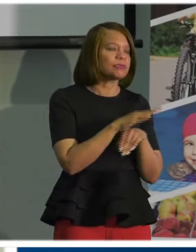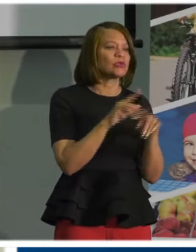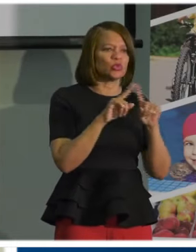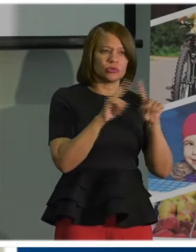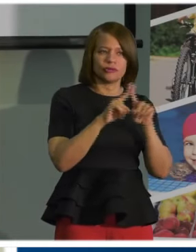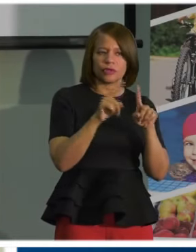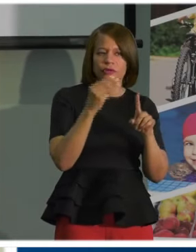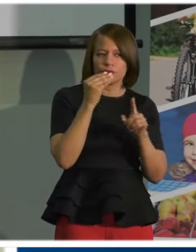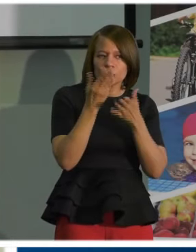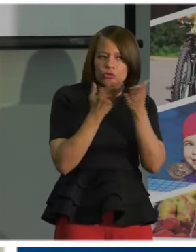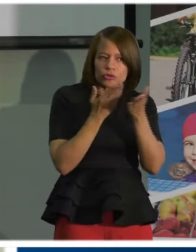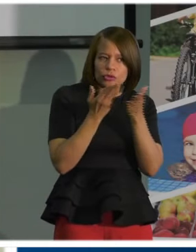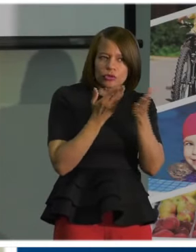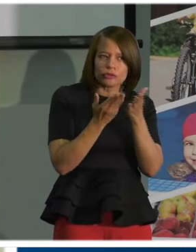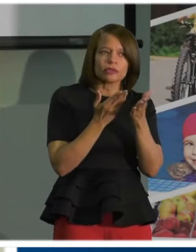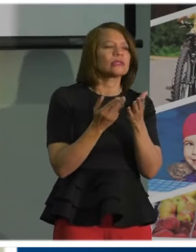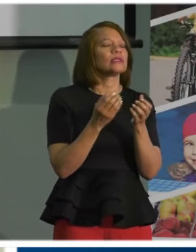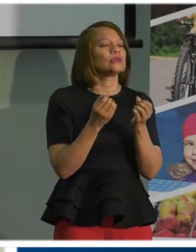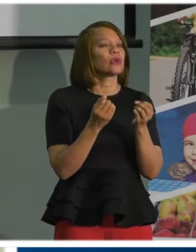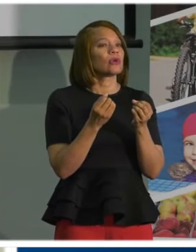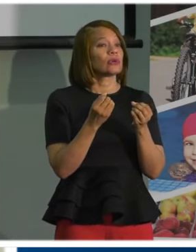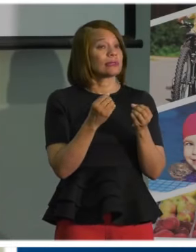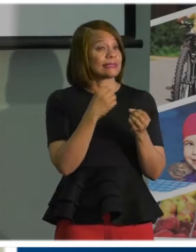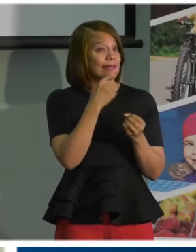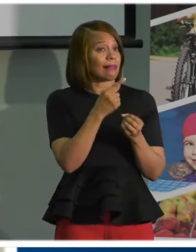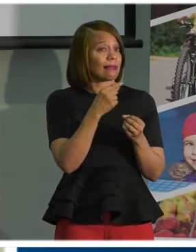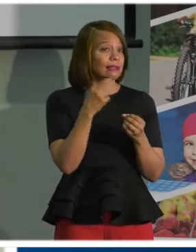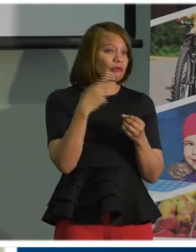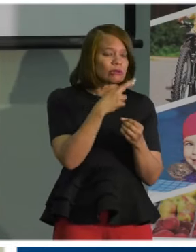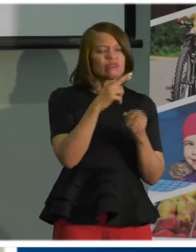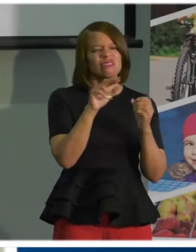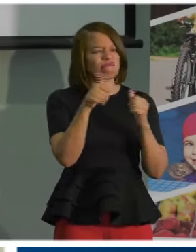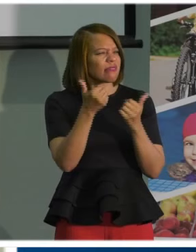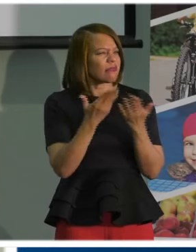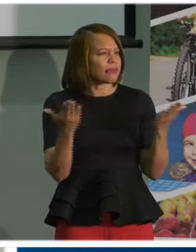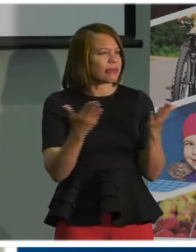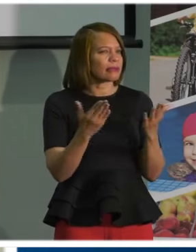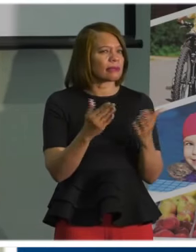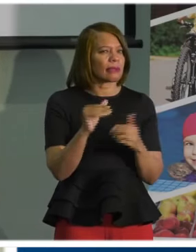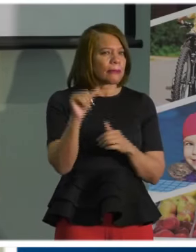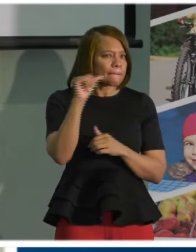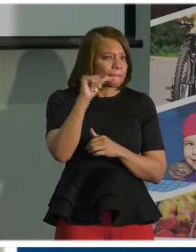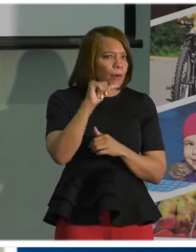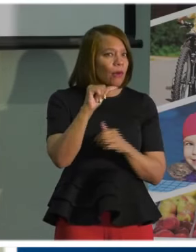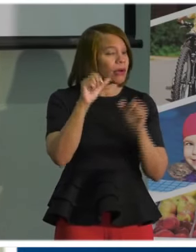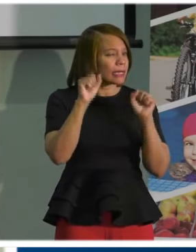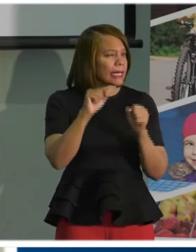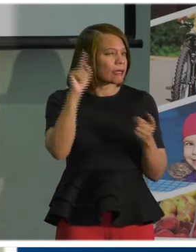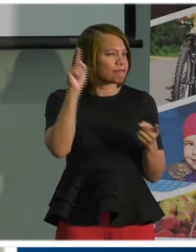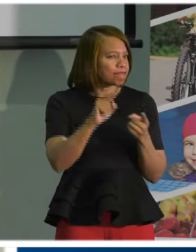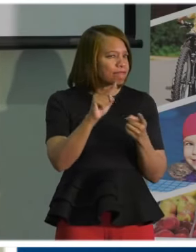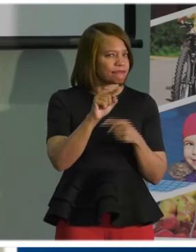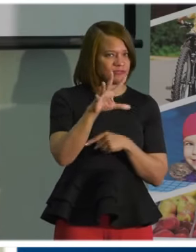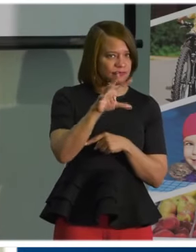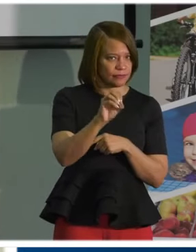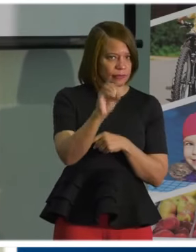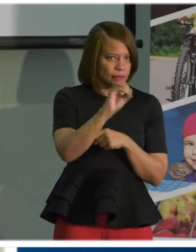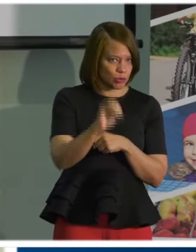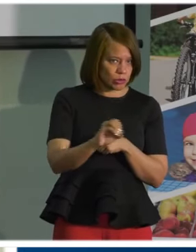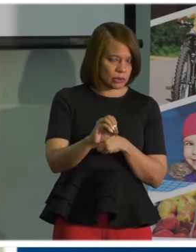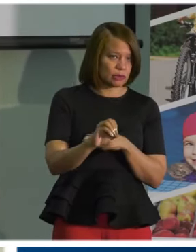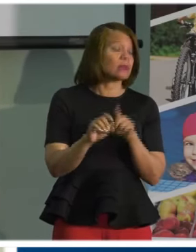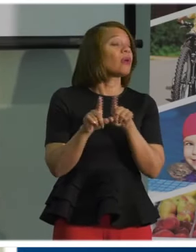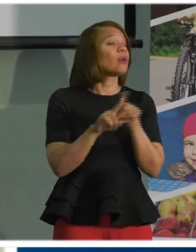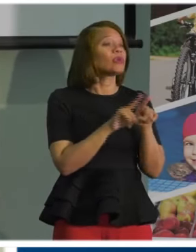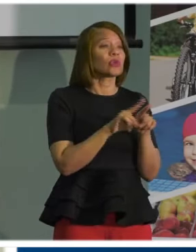that they consider reducing their bar capacity by 50 percent and consider reducing their hours of operation, all